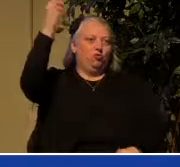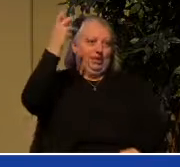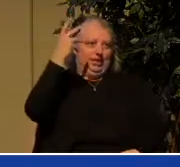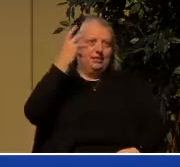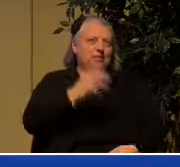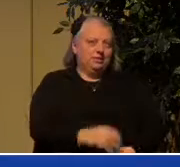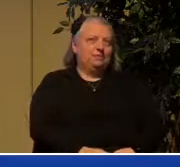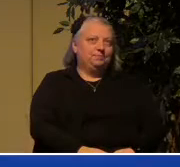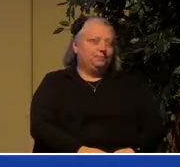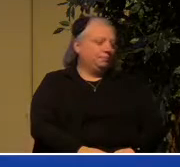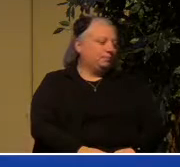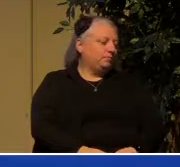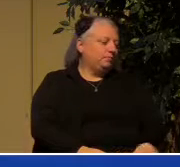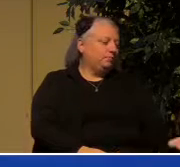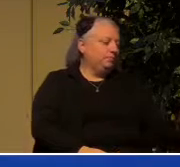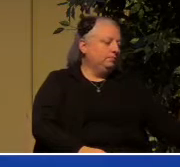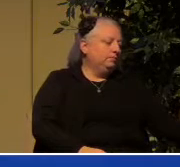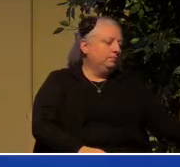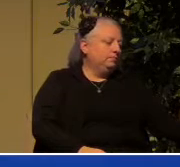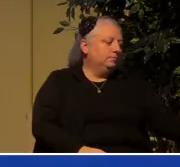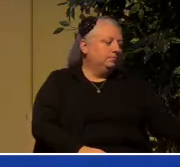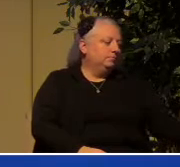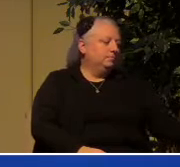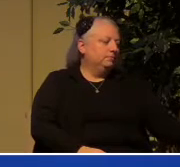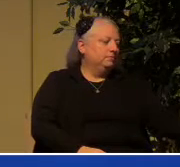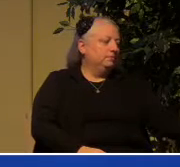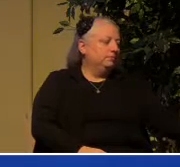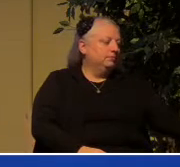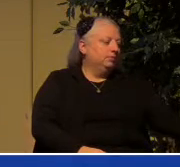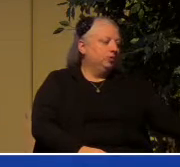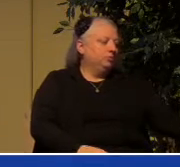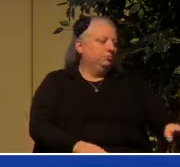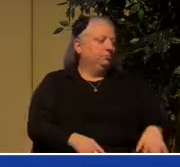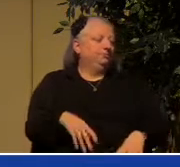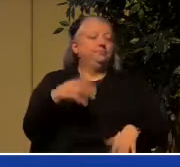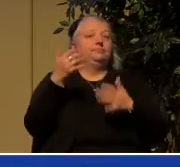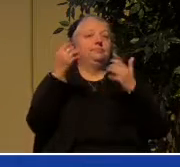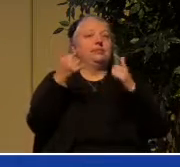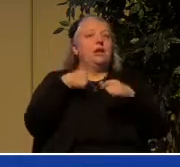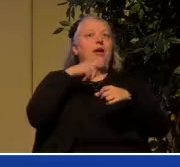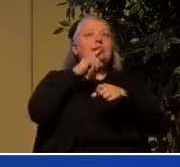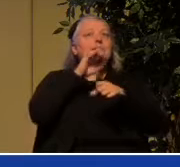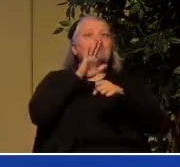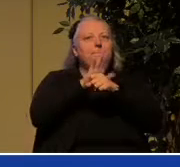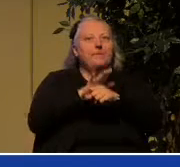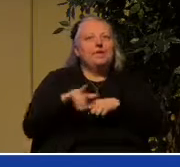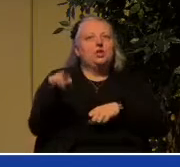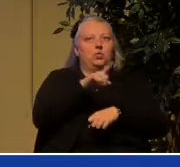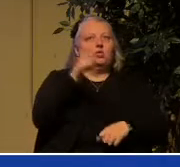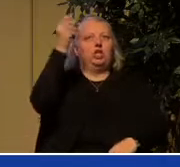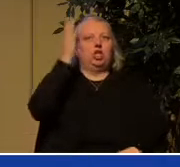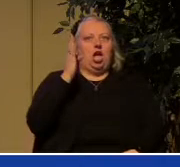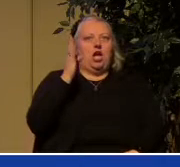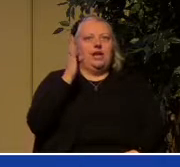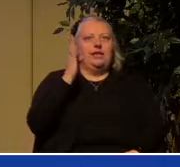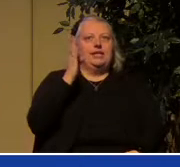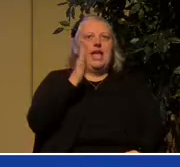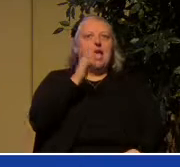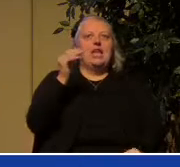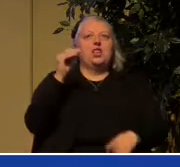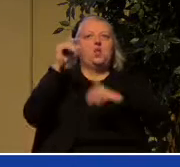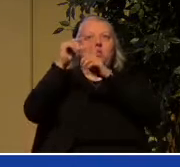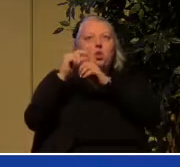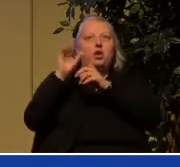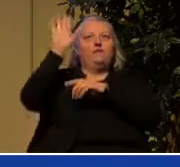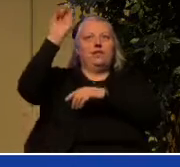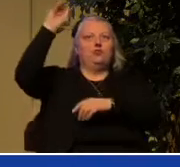Now I commit you to God, to the word of his grace, which can build you up, give you an inheritance among